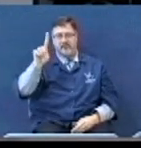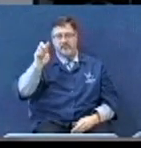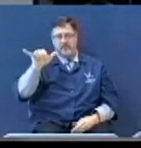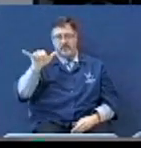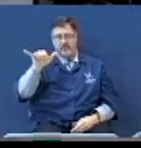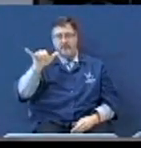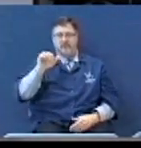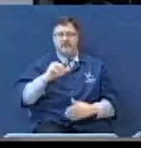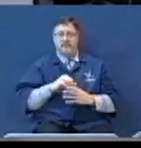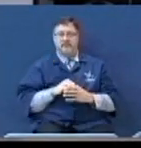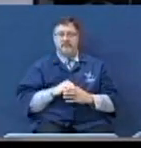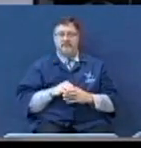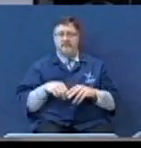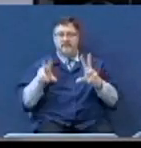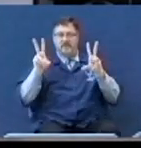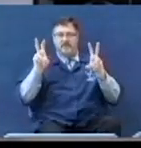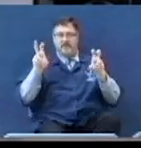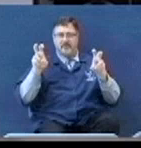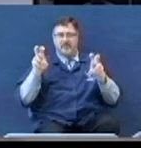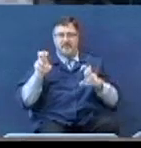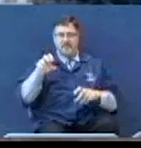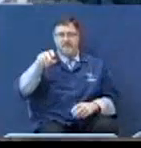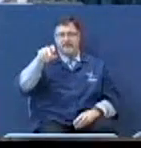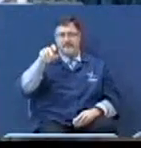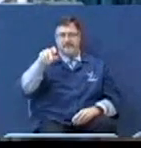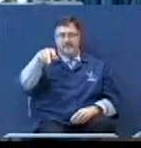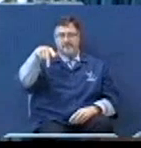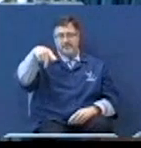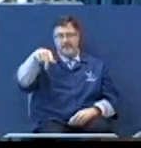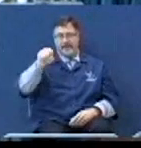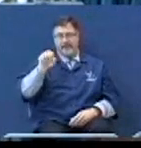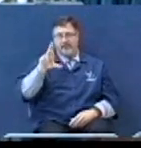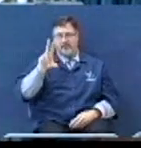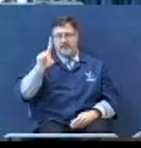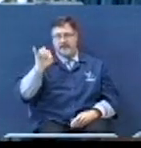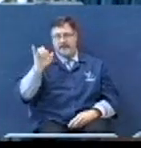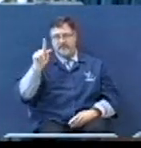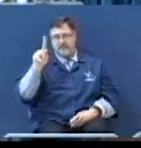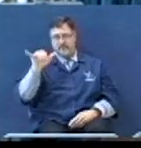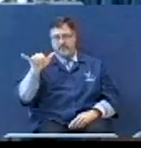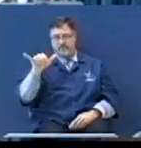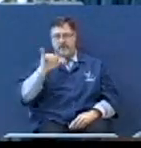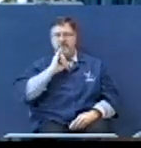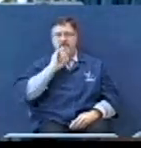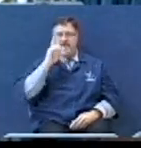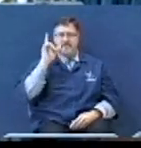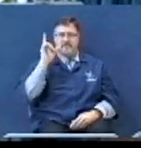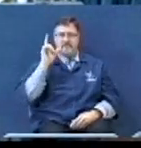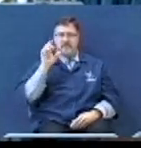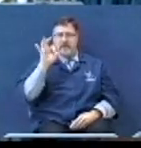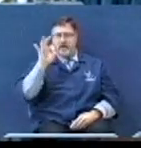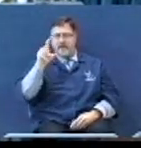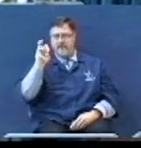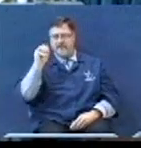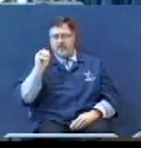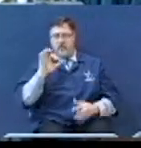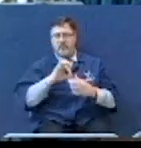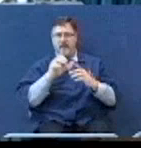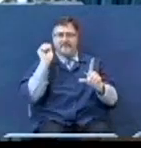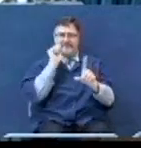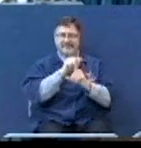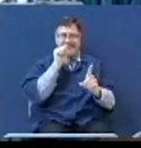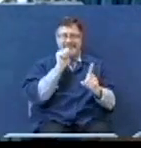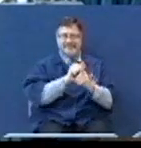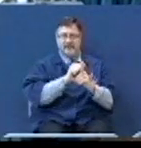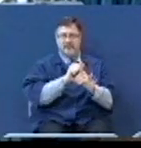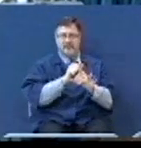In the context of war, parapherty is a form of deception in which one side promises